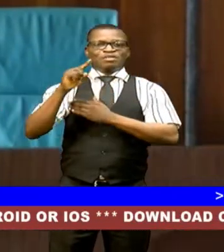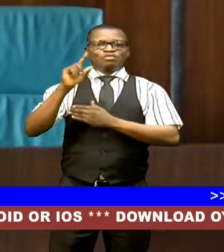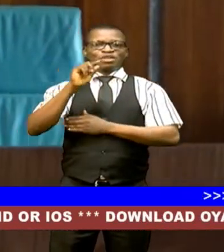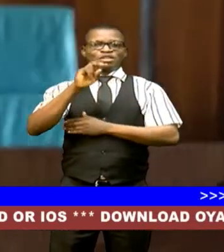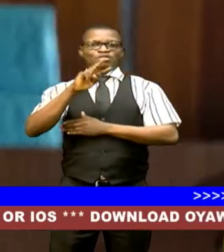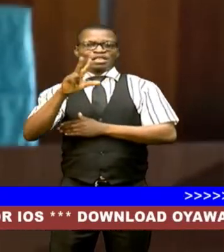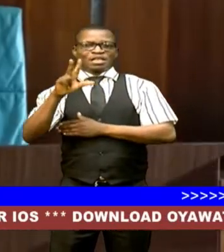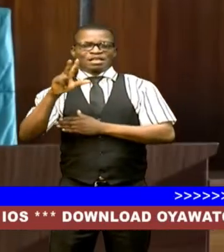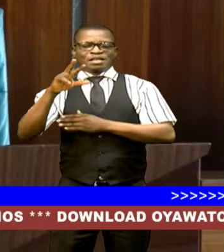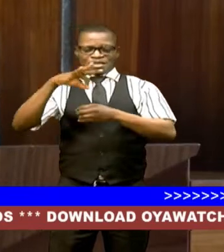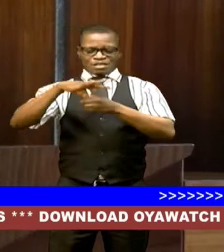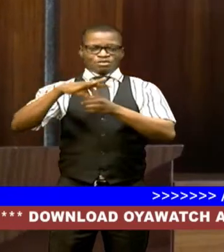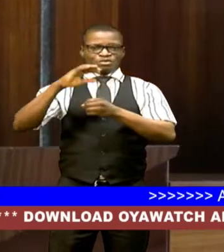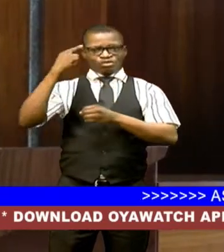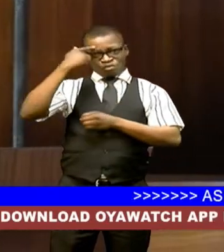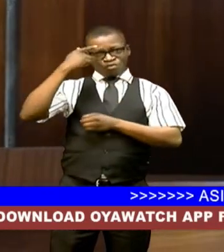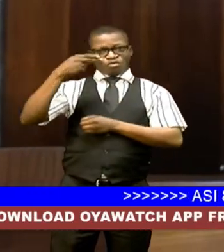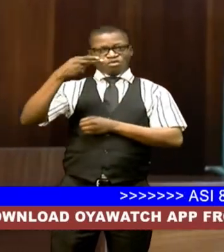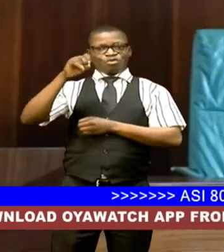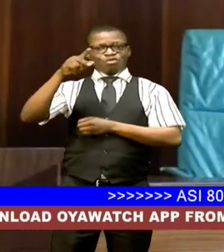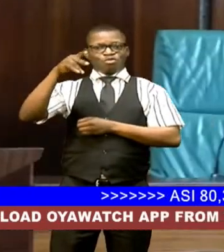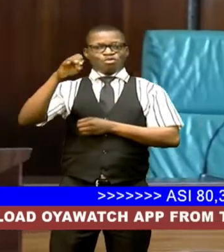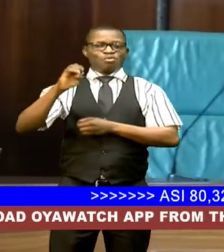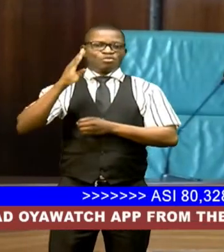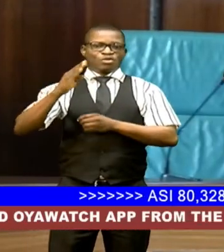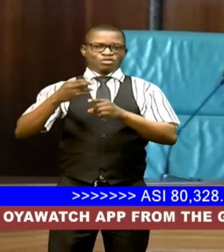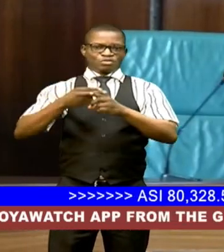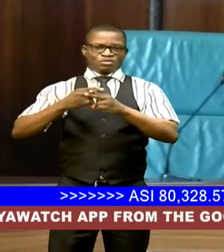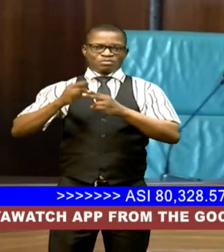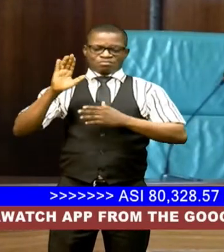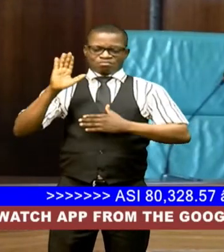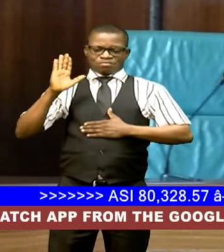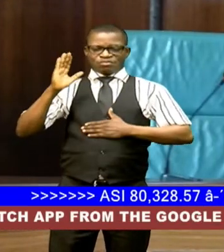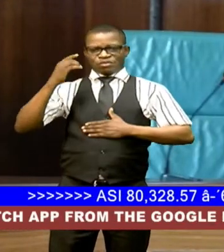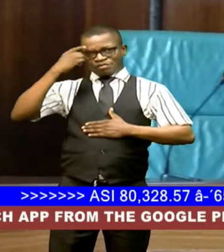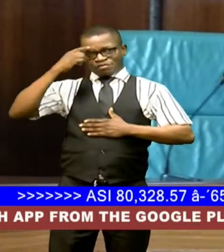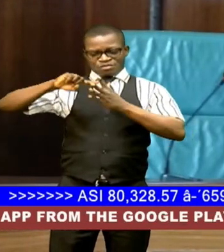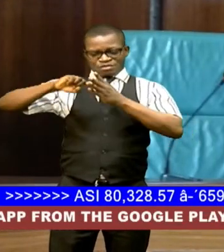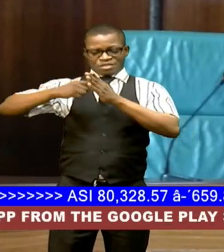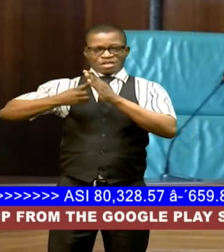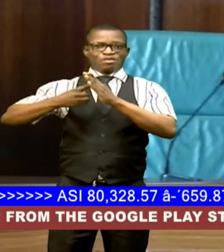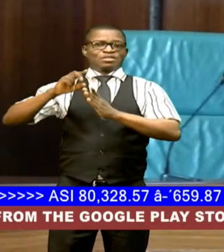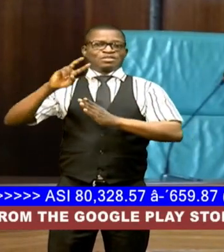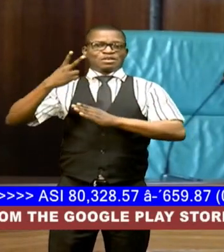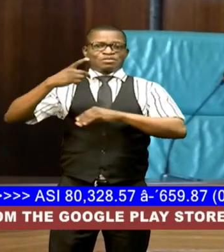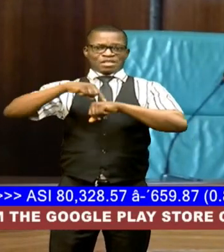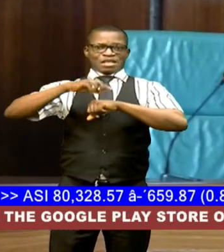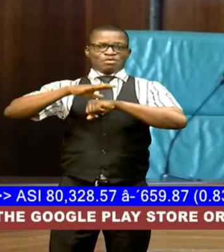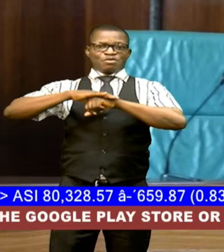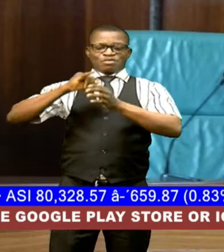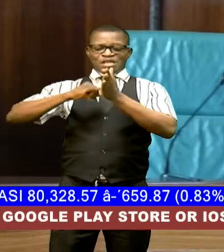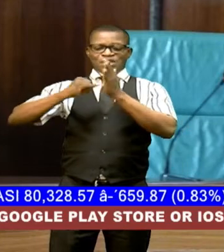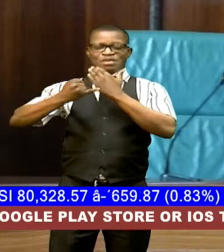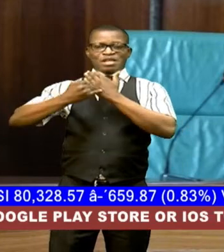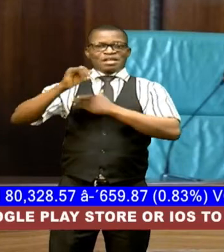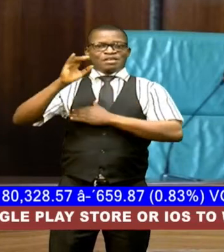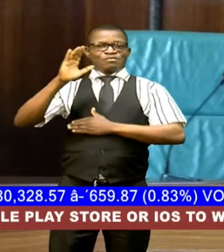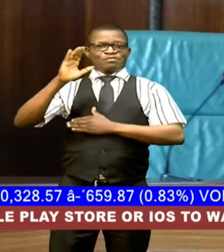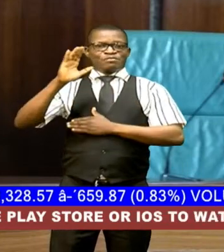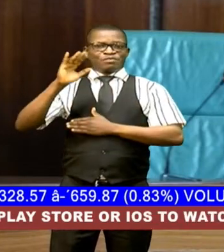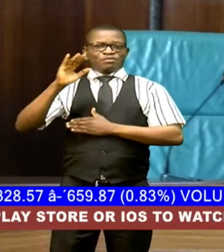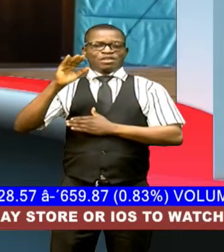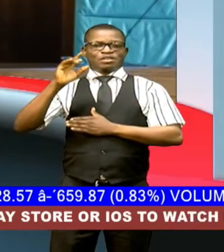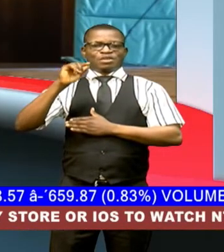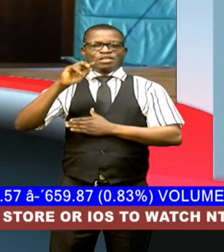governor hope uzadima is due to be sworn in for the commencement of his second term on january 15 20 24.